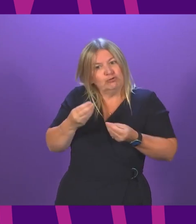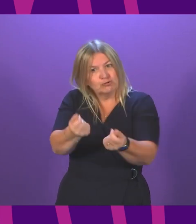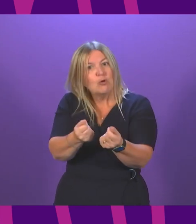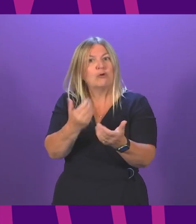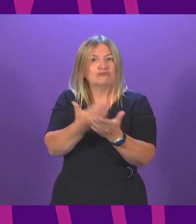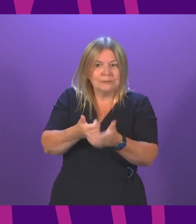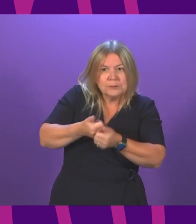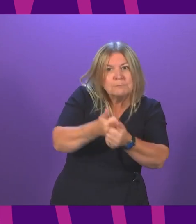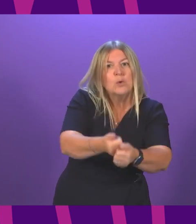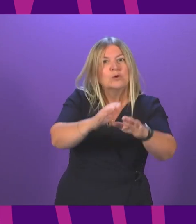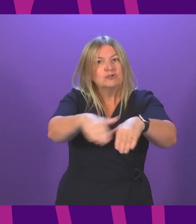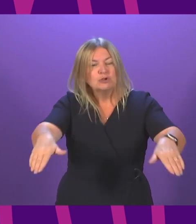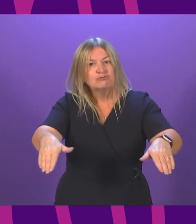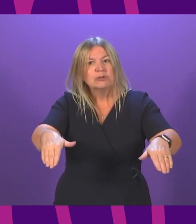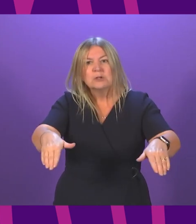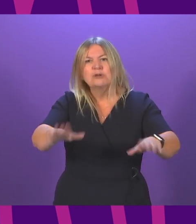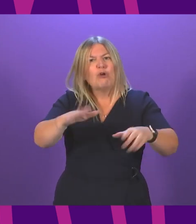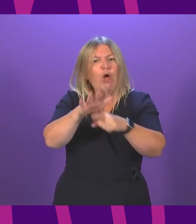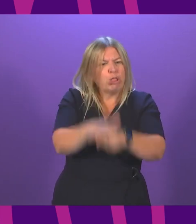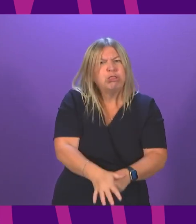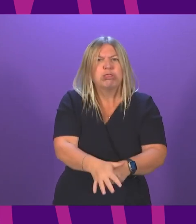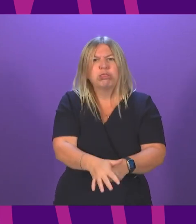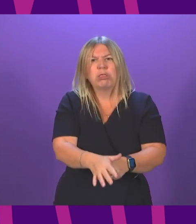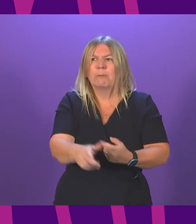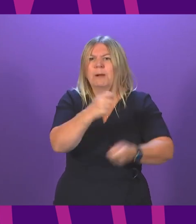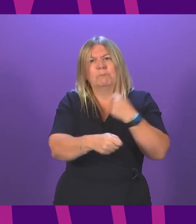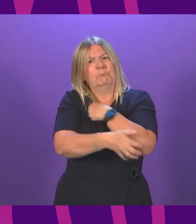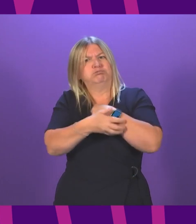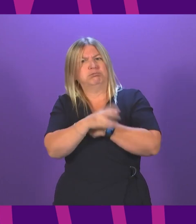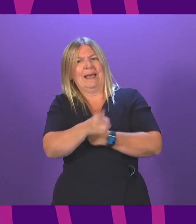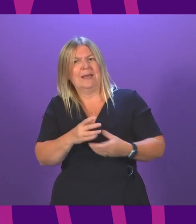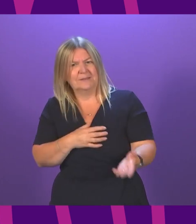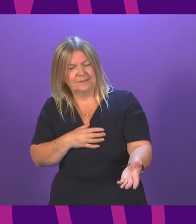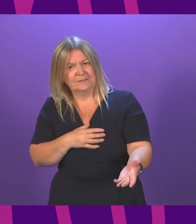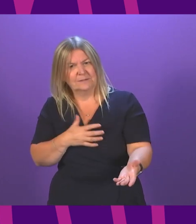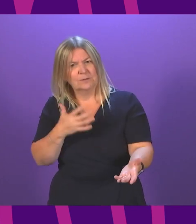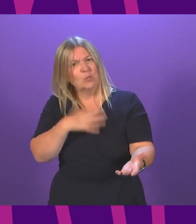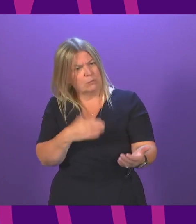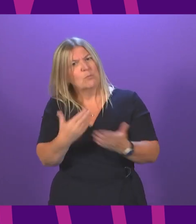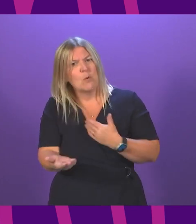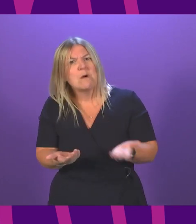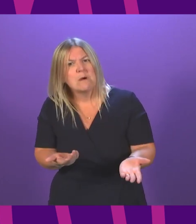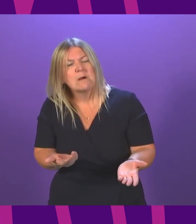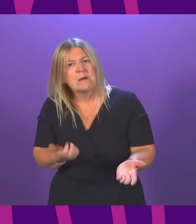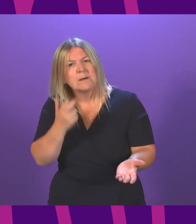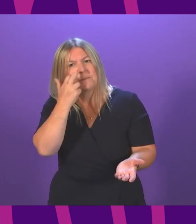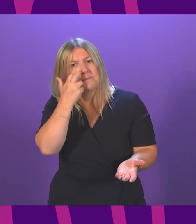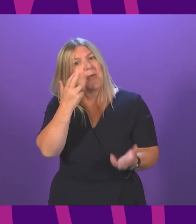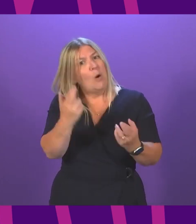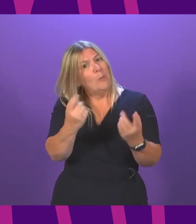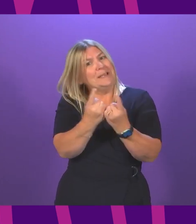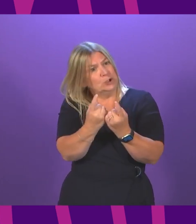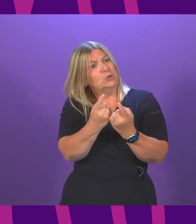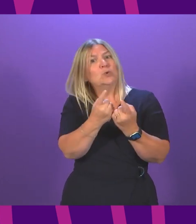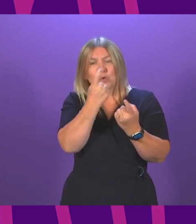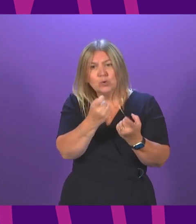out of poverty, not to see them pushed back into poverty. So this is an issue, not the only one, but I hope this is an issue where we